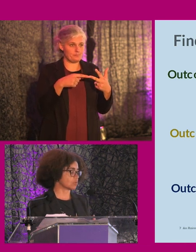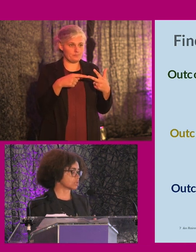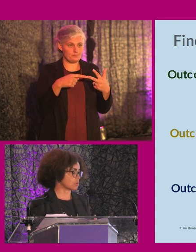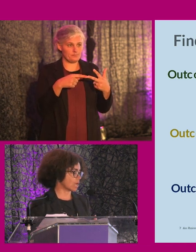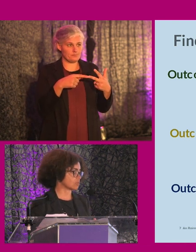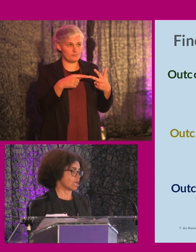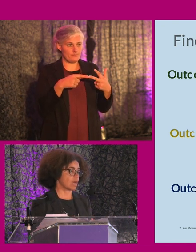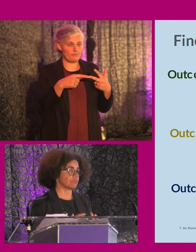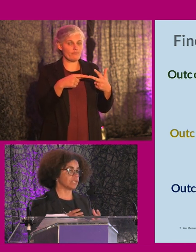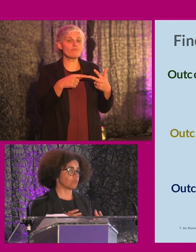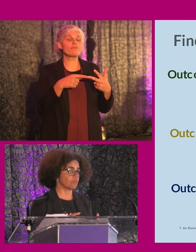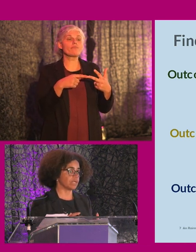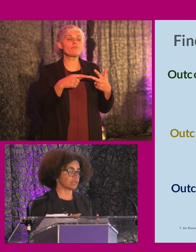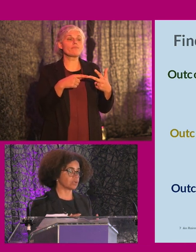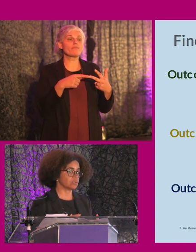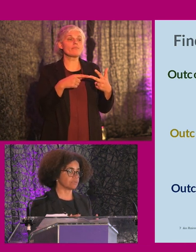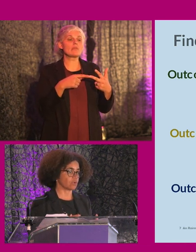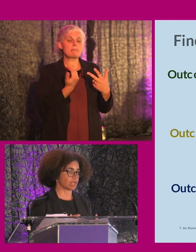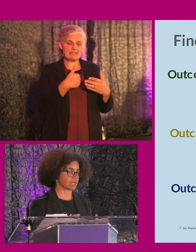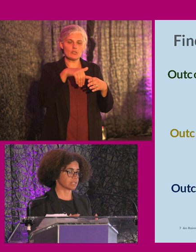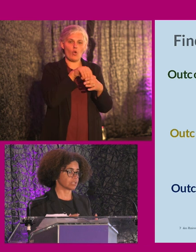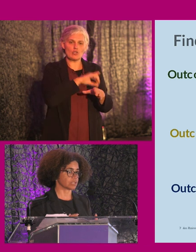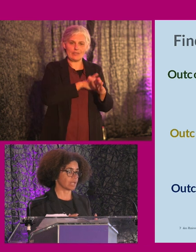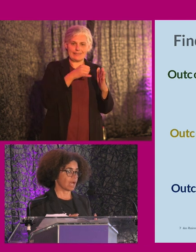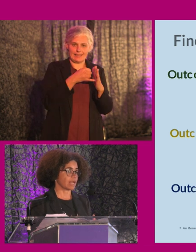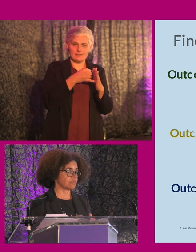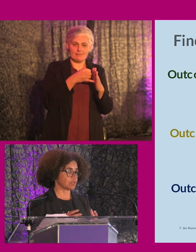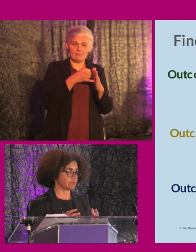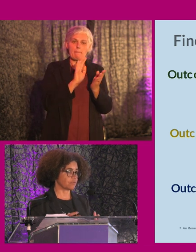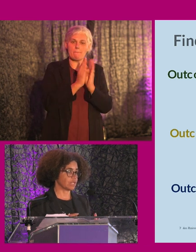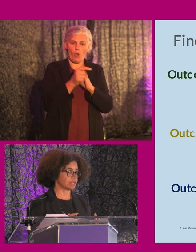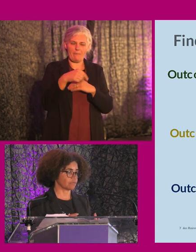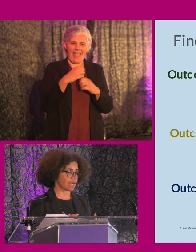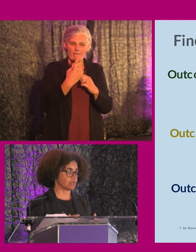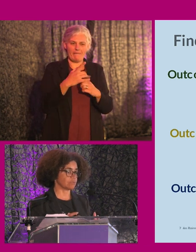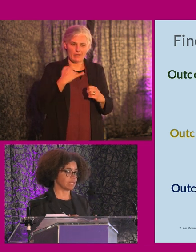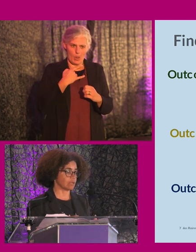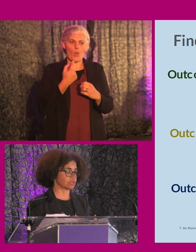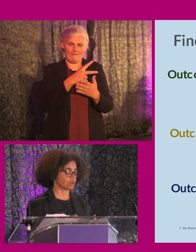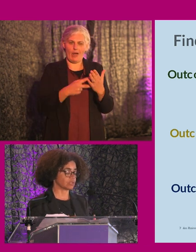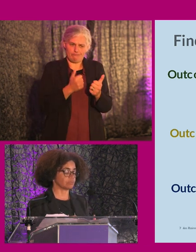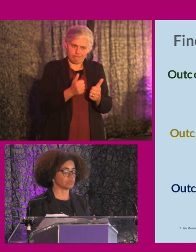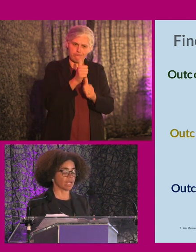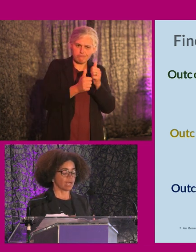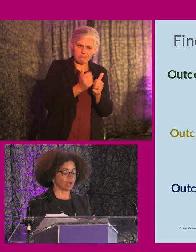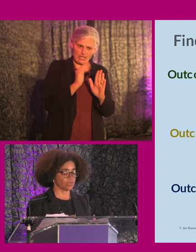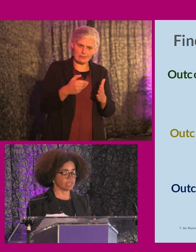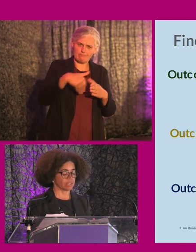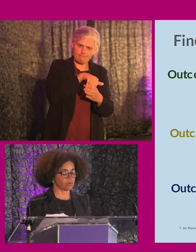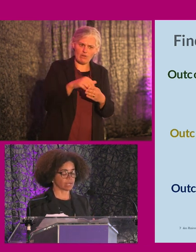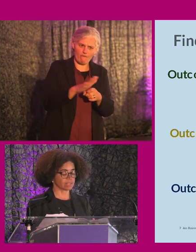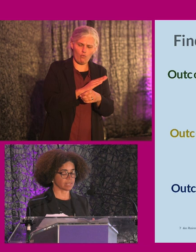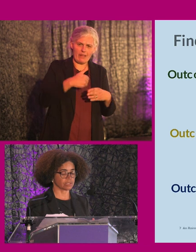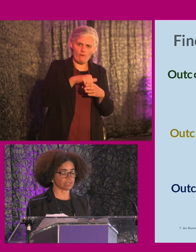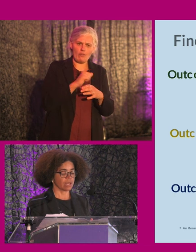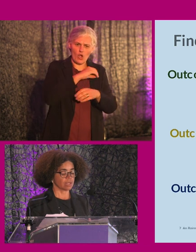is also around, um, being a, being an inclusive organization and everybody feeling that valued and being able to contribute, uh, within the